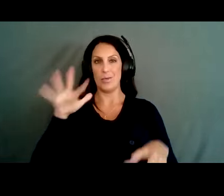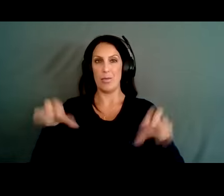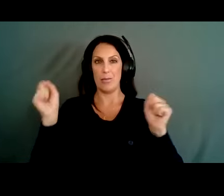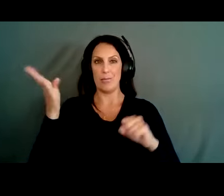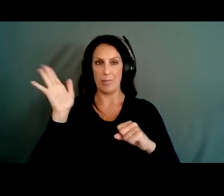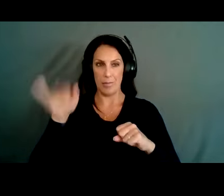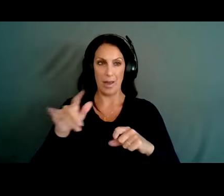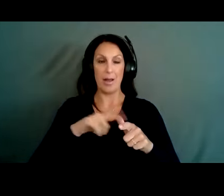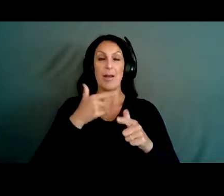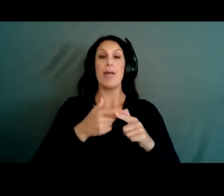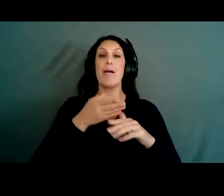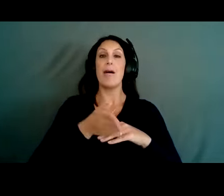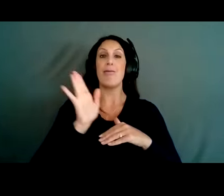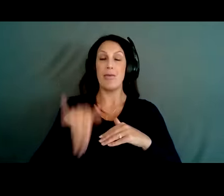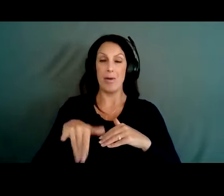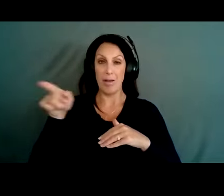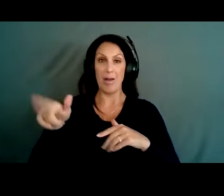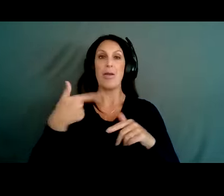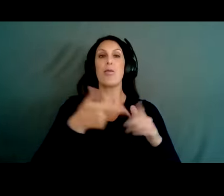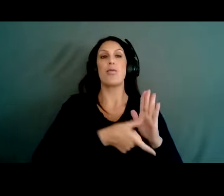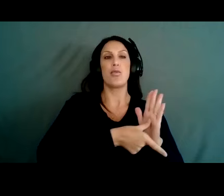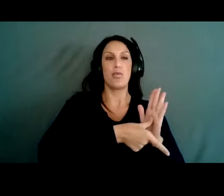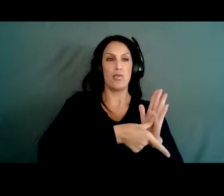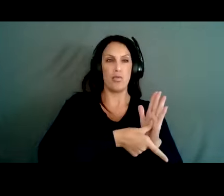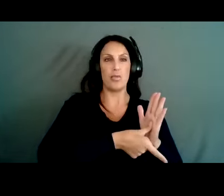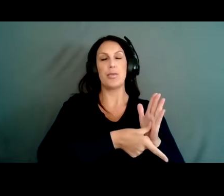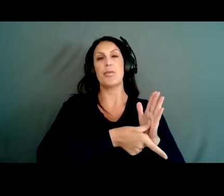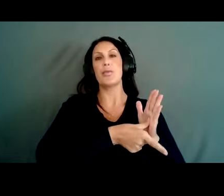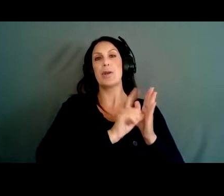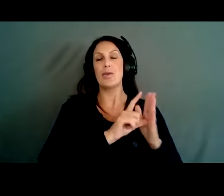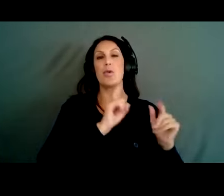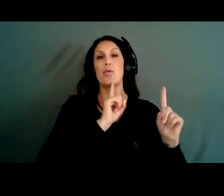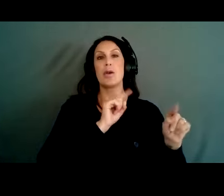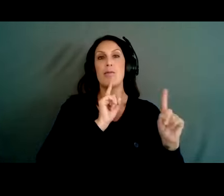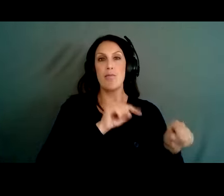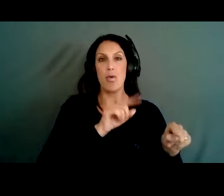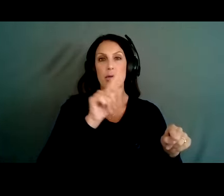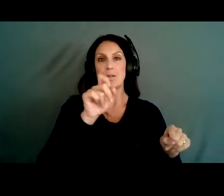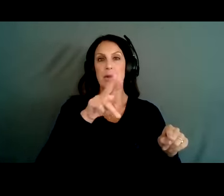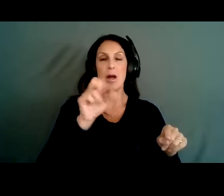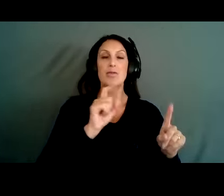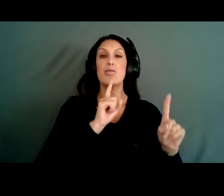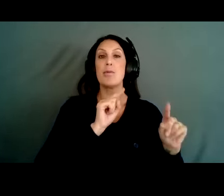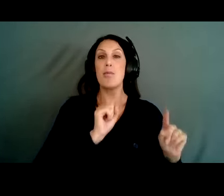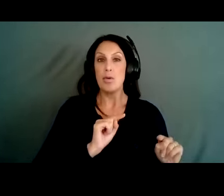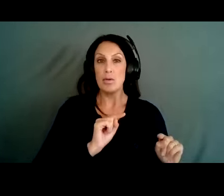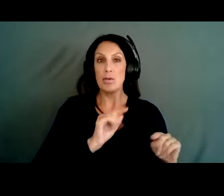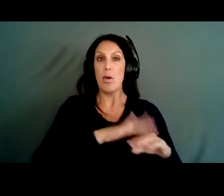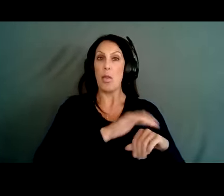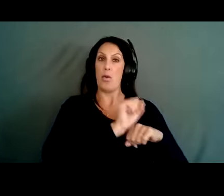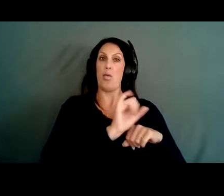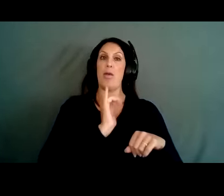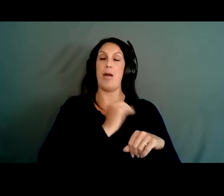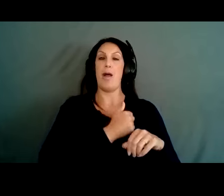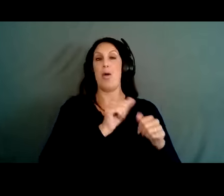after the presentation, we will be reviewing reports, status reports on the work that our